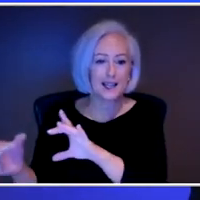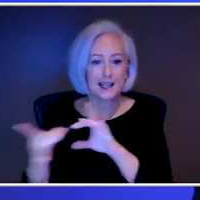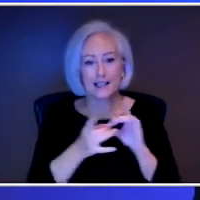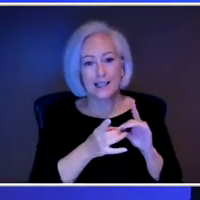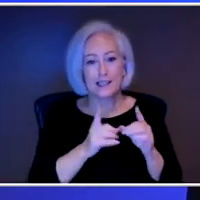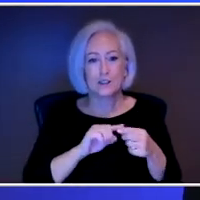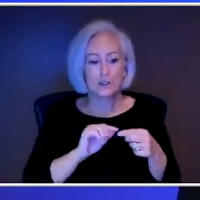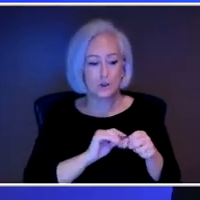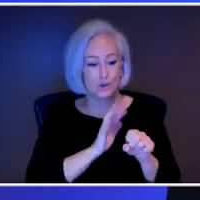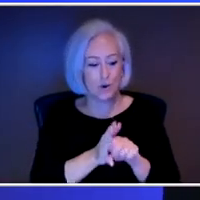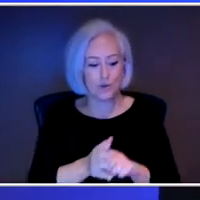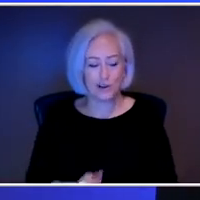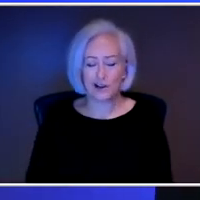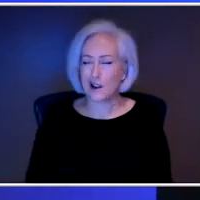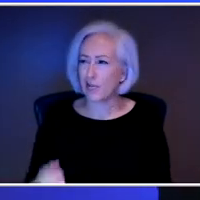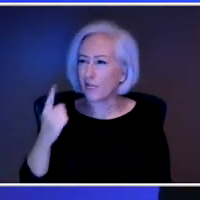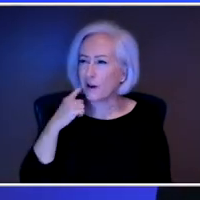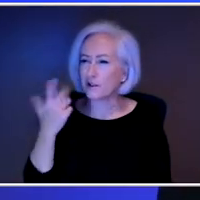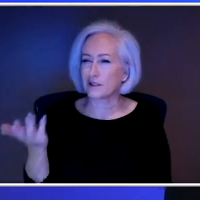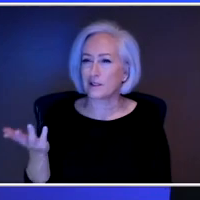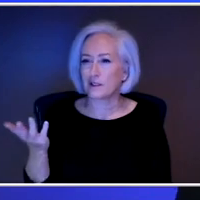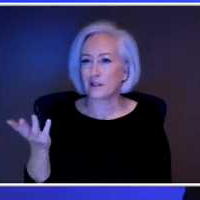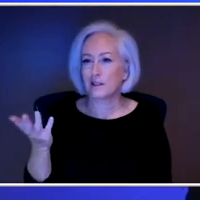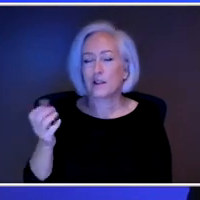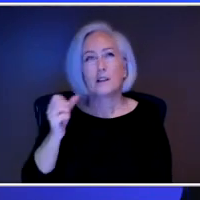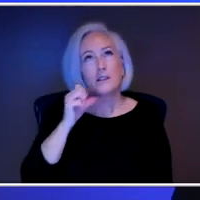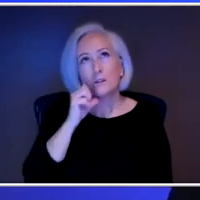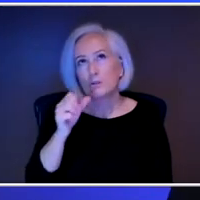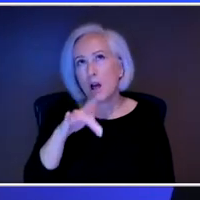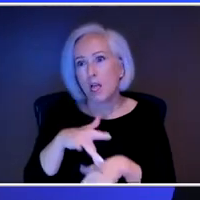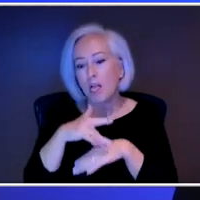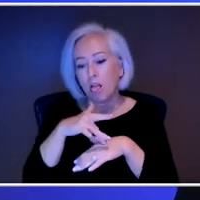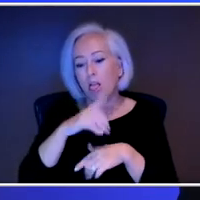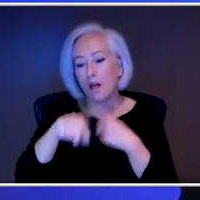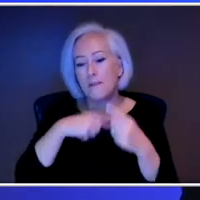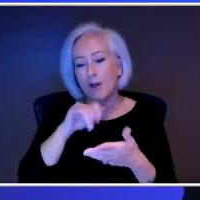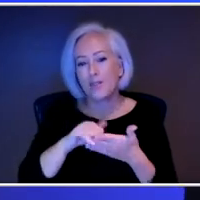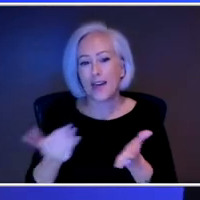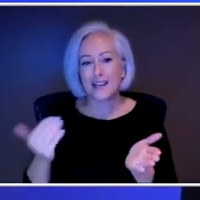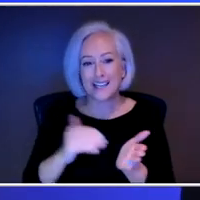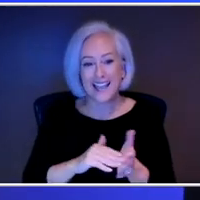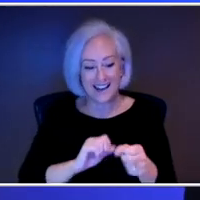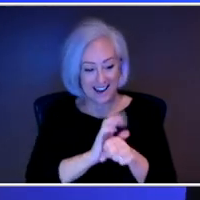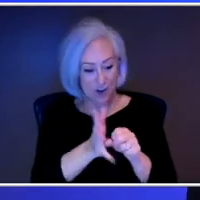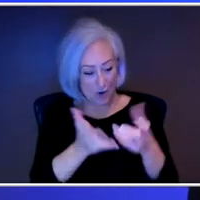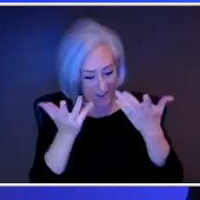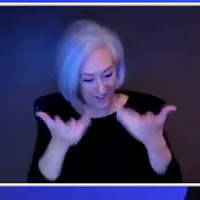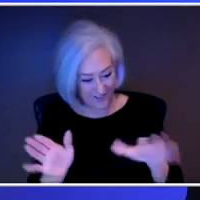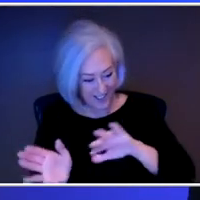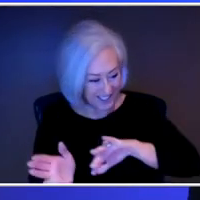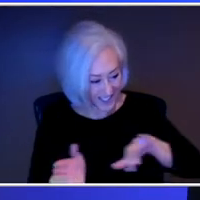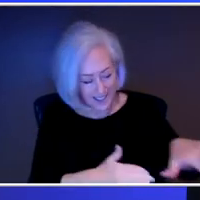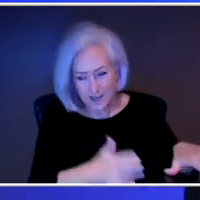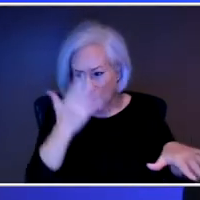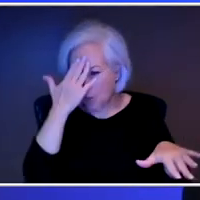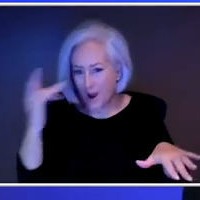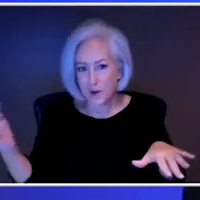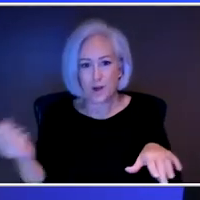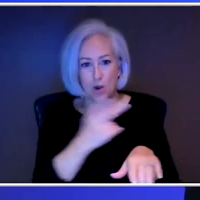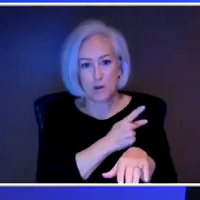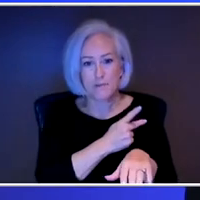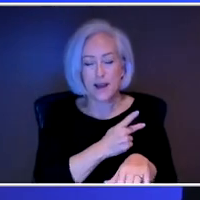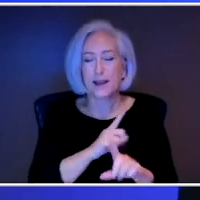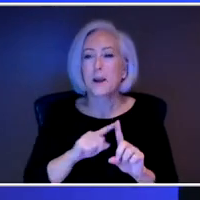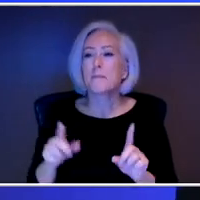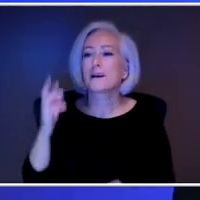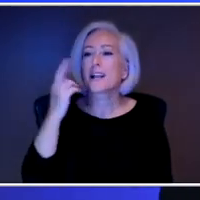of like, you know, let's not beat this thing again. You know, this is over. Like, do we really have to go back to that? But I realized that, you know, it is important that we still talk about